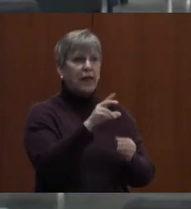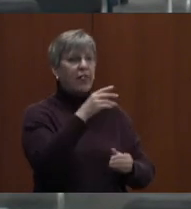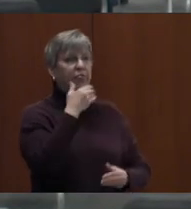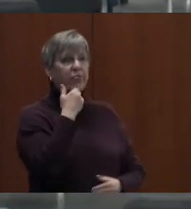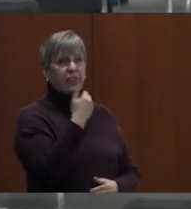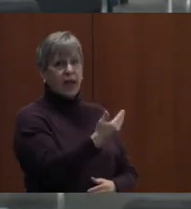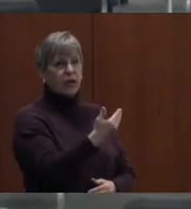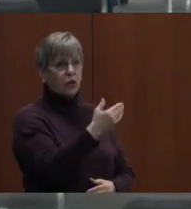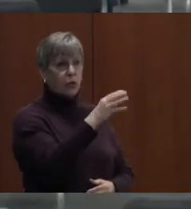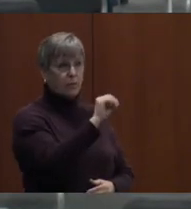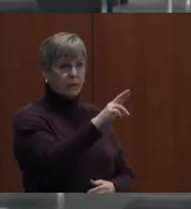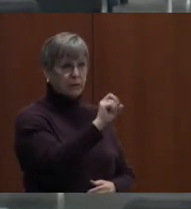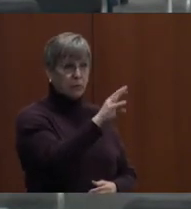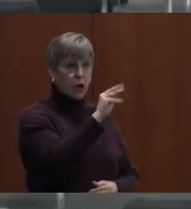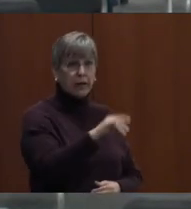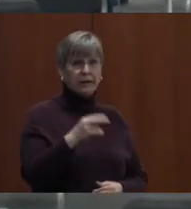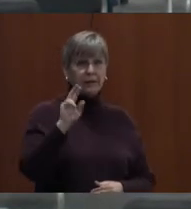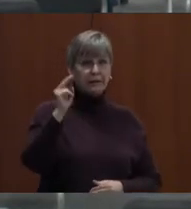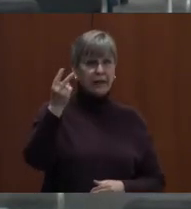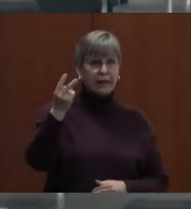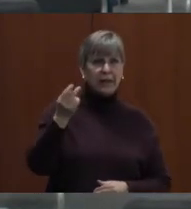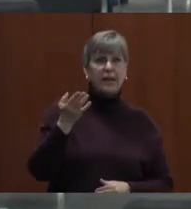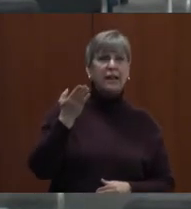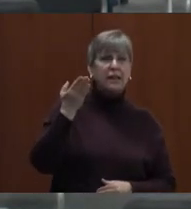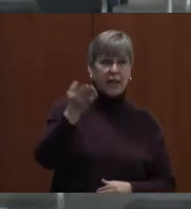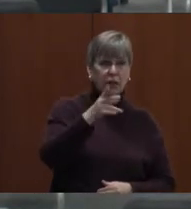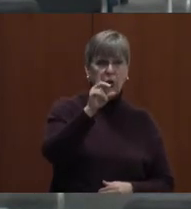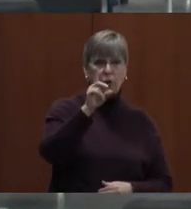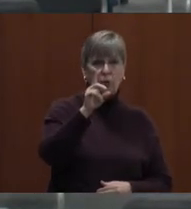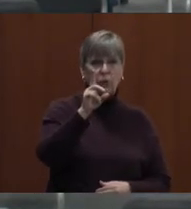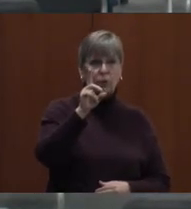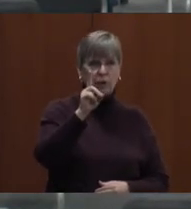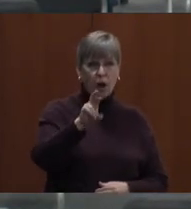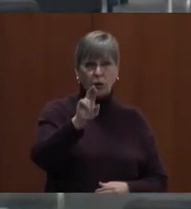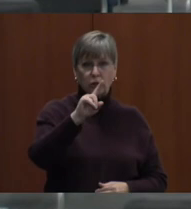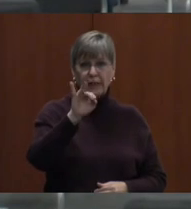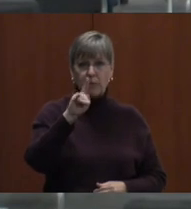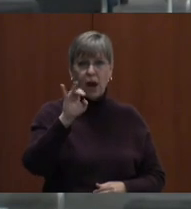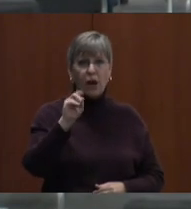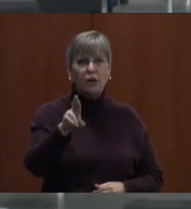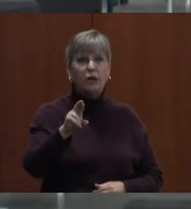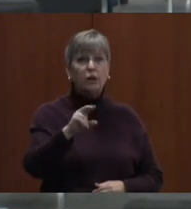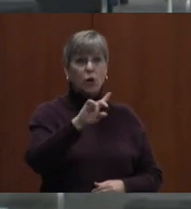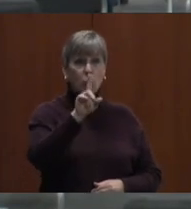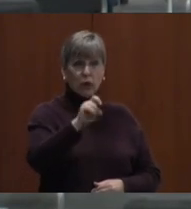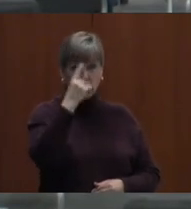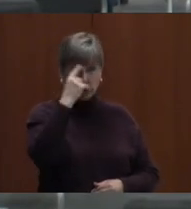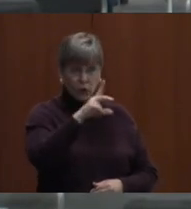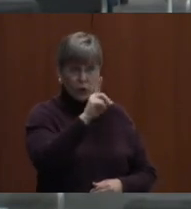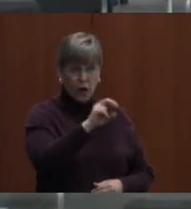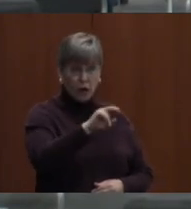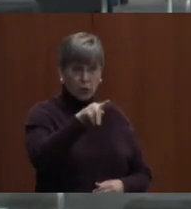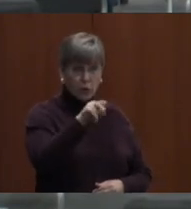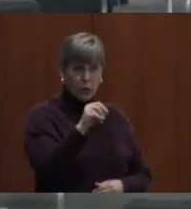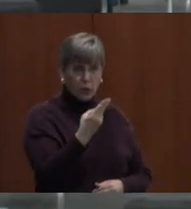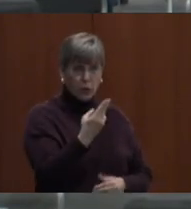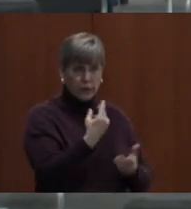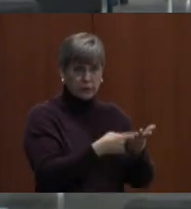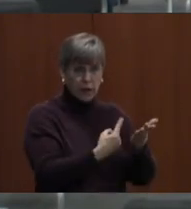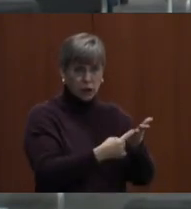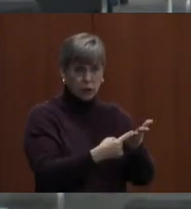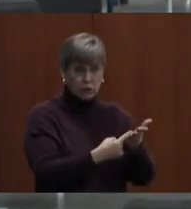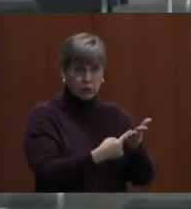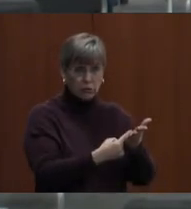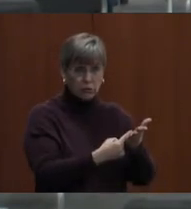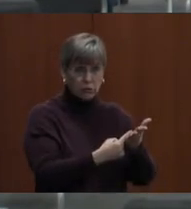Is there a second? Second. Thank you, Dr. Zettmeyer. Any questions for Dr. Pugh? Any discussion? And